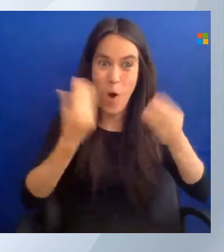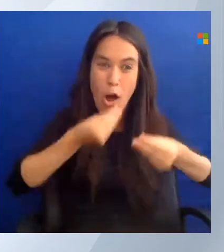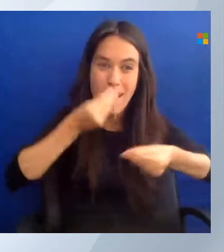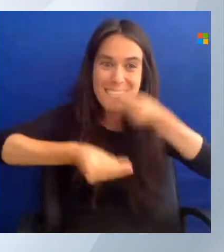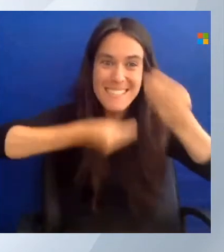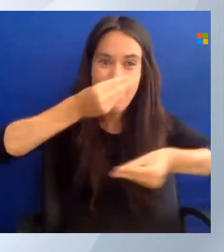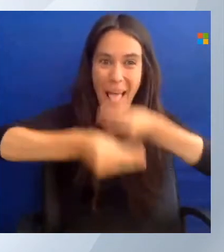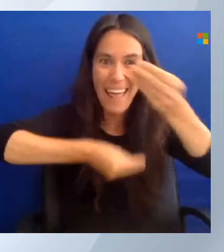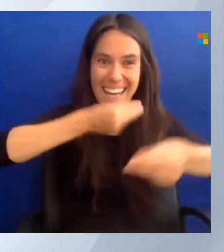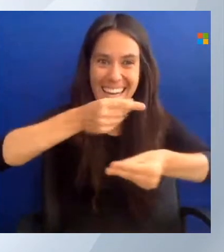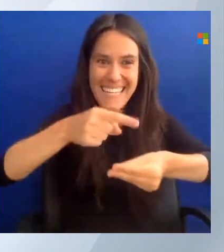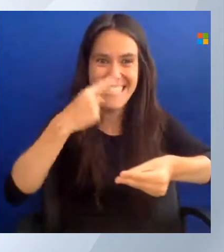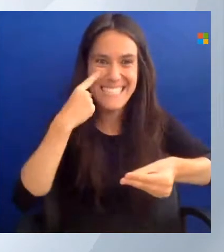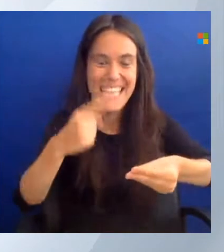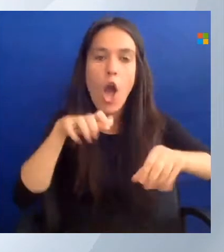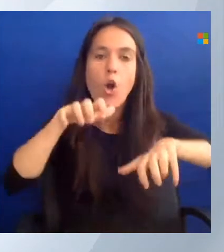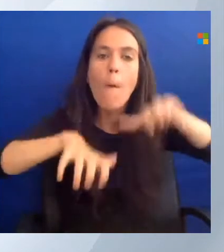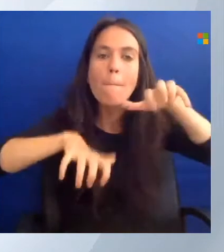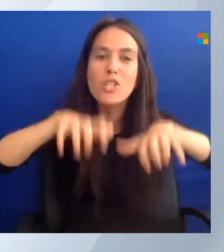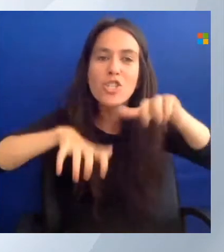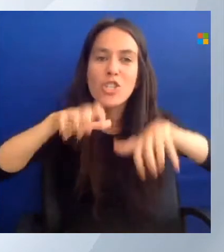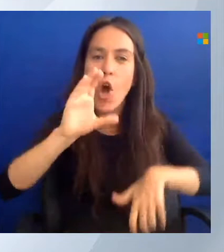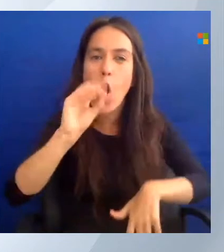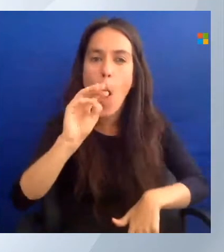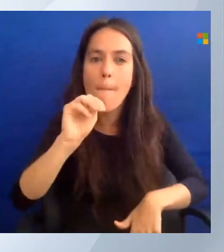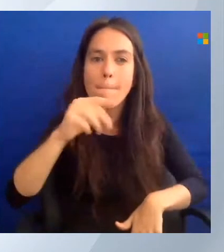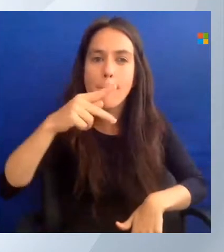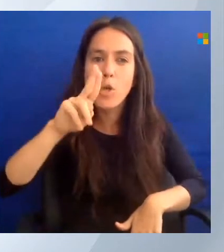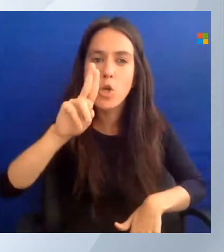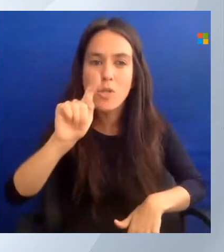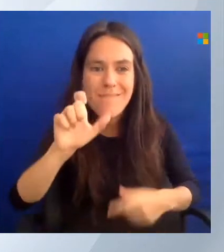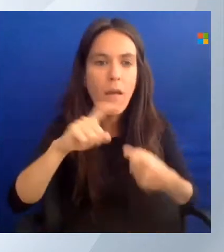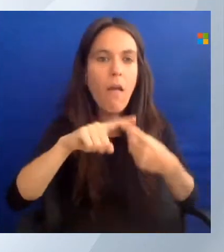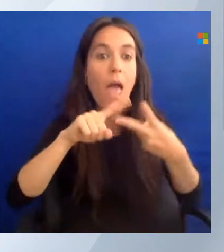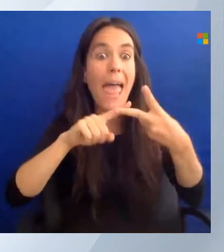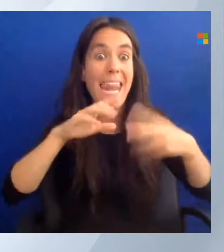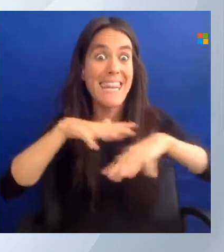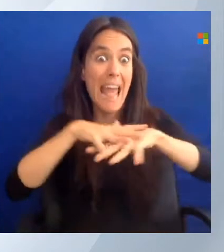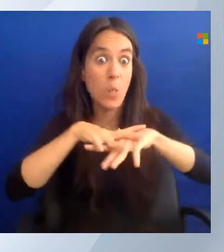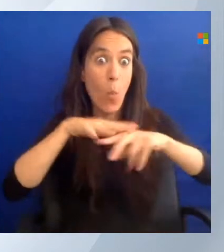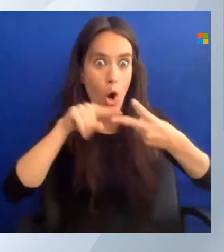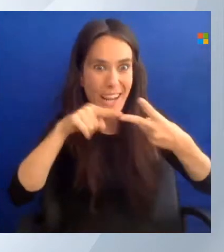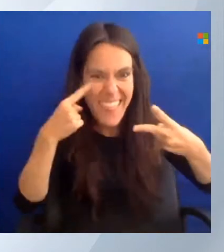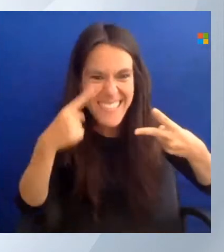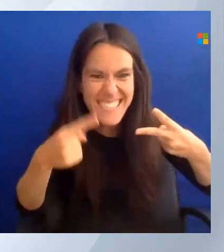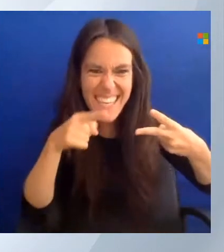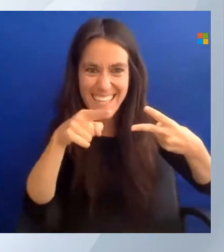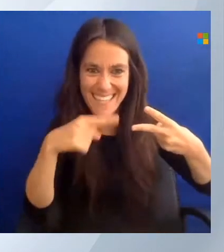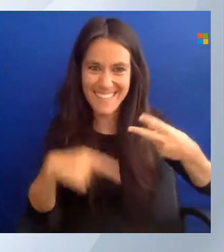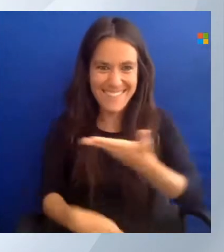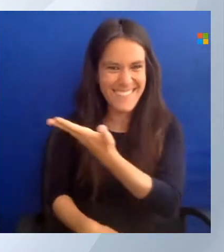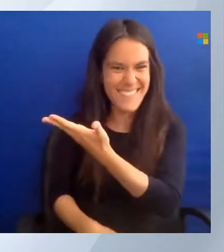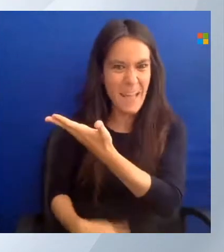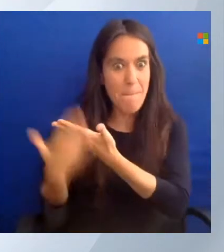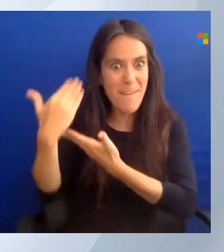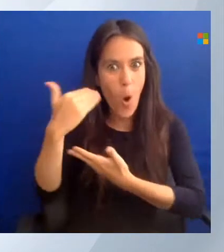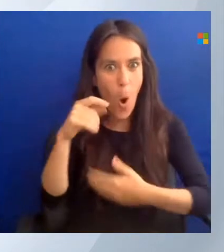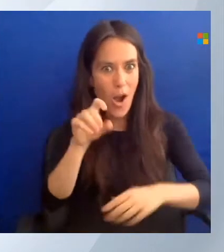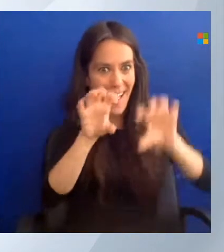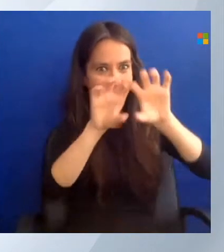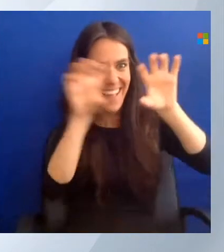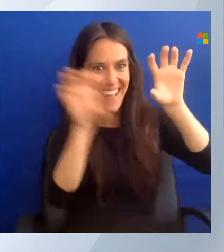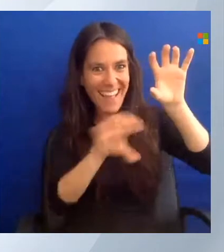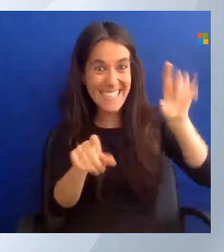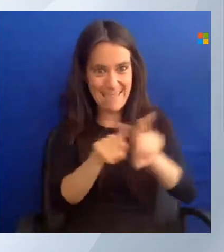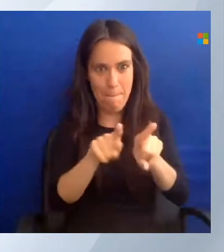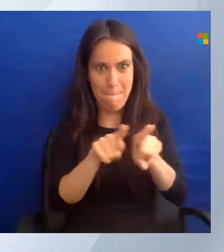We saw that in the portal. Let's see if network is there. Network is here. We saw it in the portal. We see functions, for example. And all these